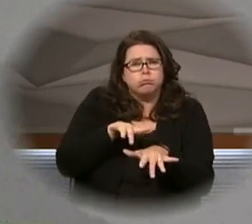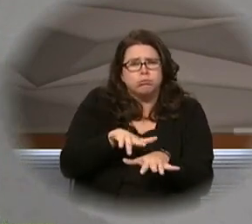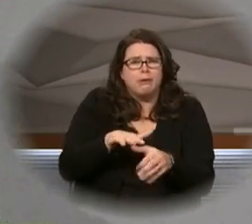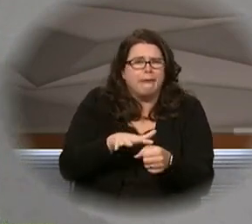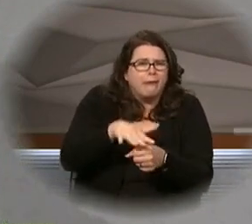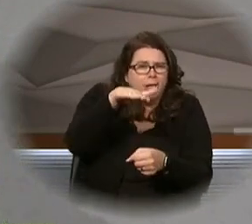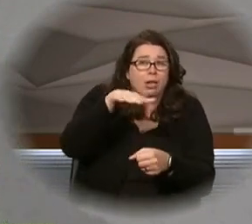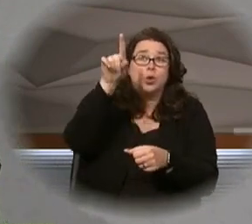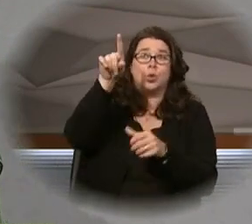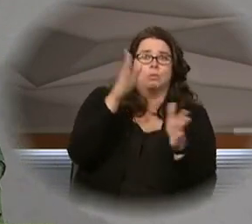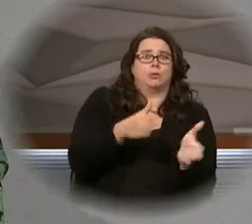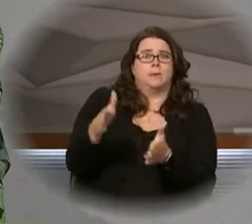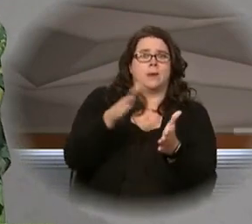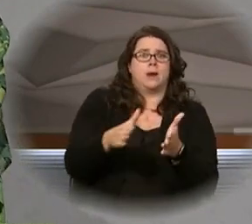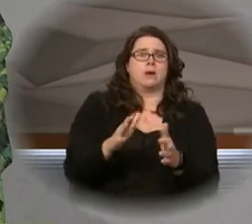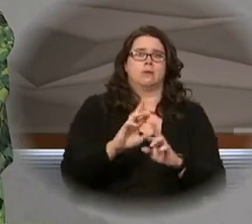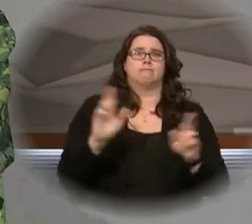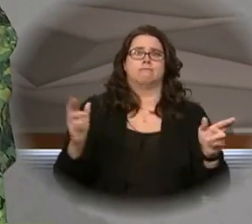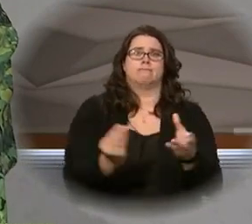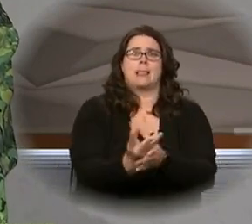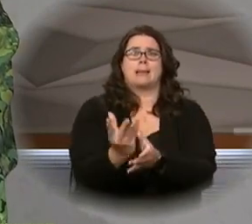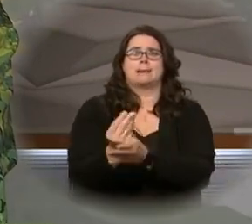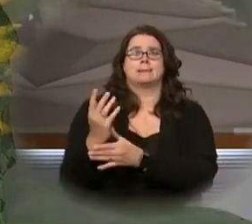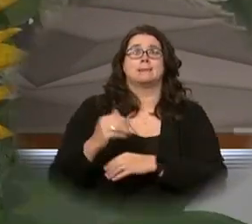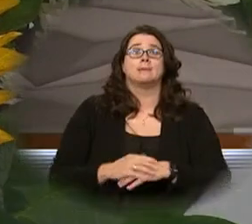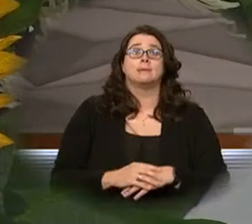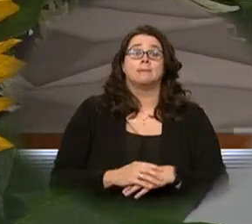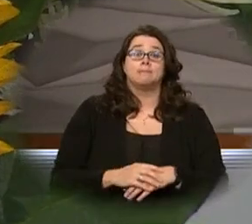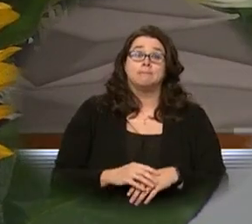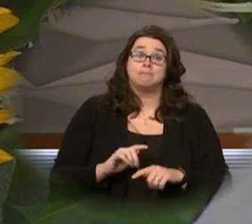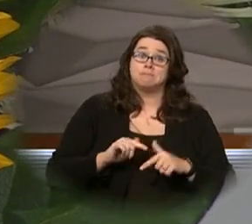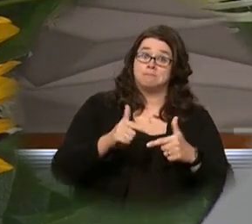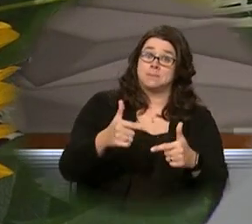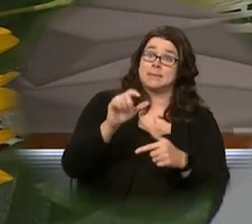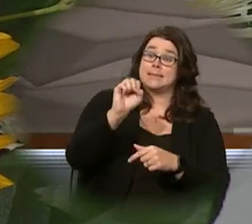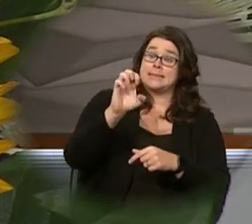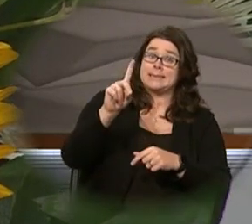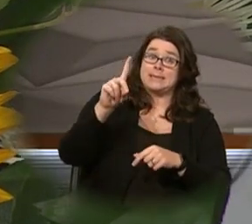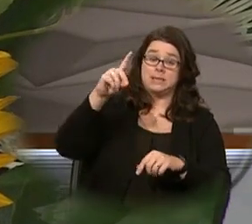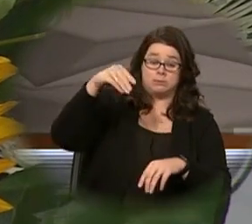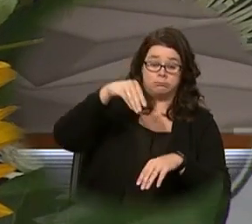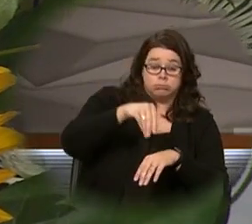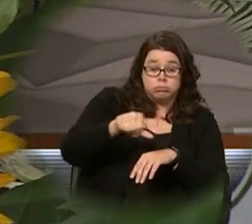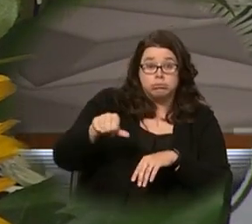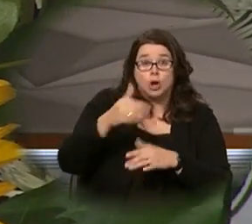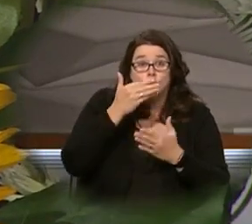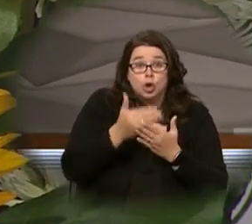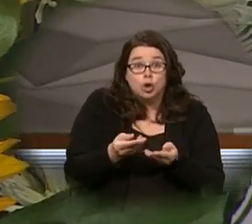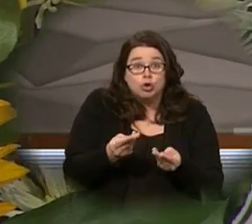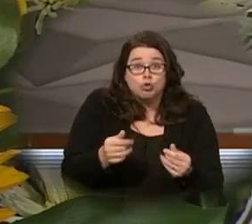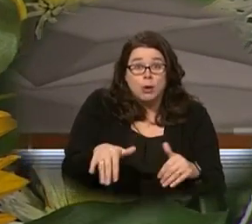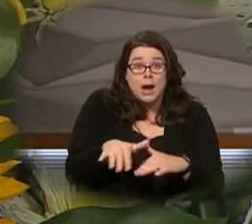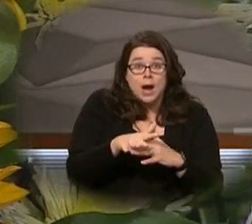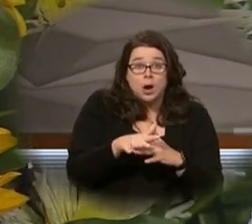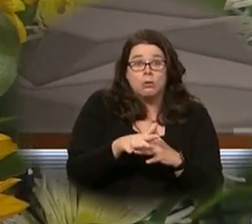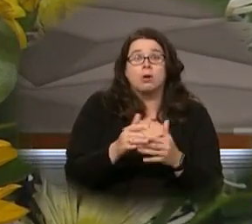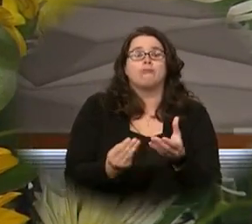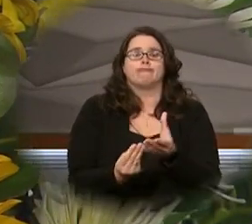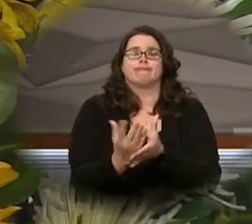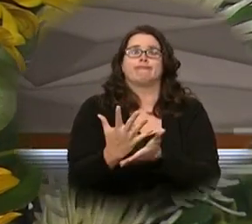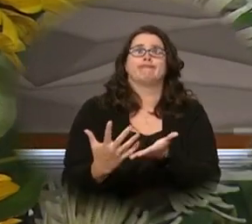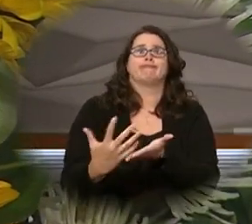have prepared the grain the seed that falls on good ground will yield a fruitful harvest